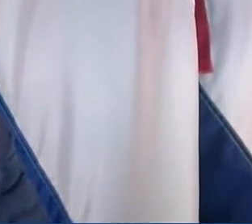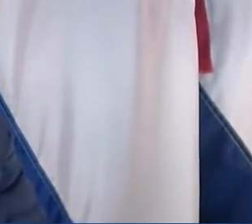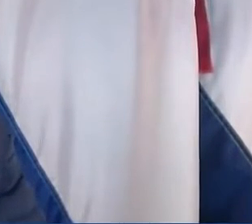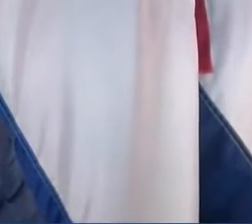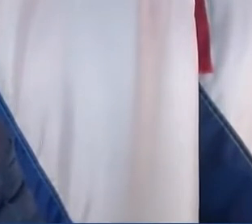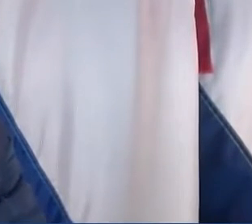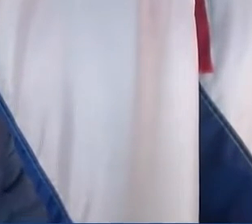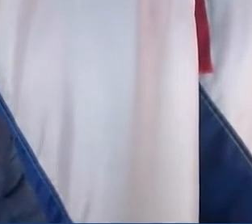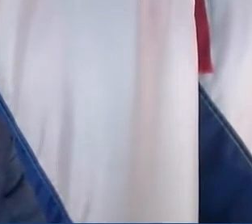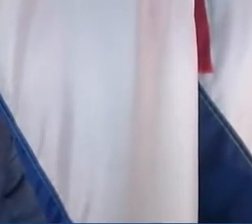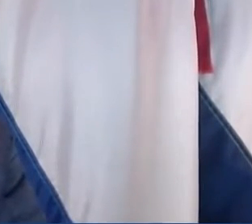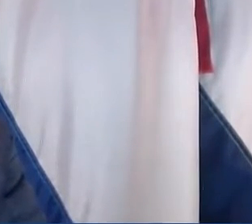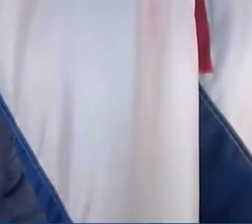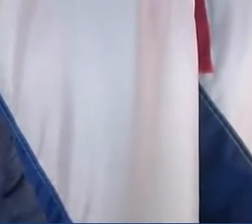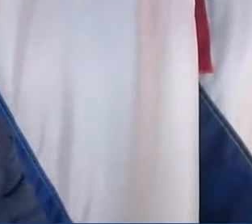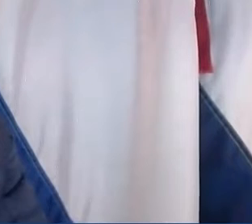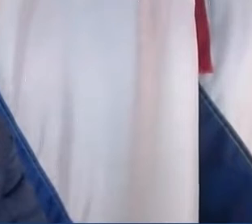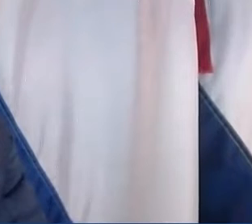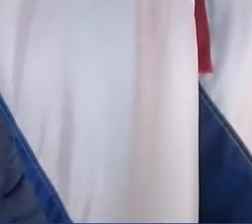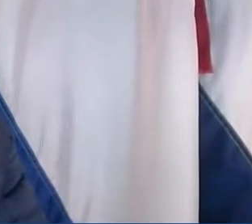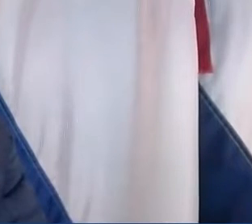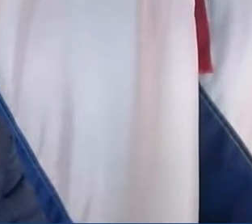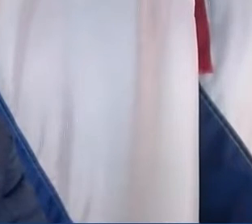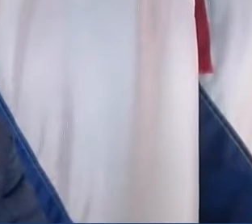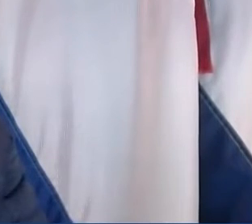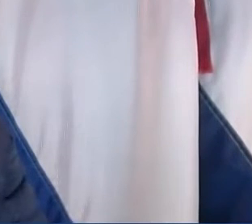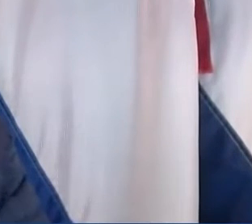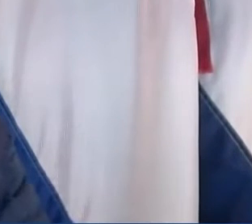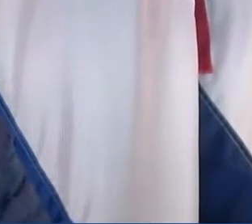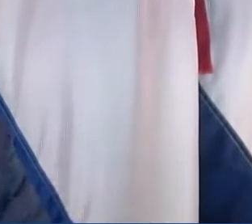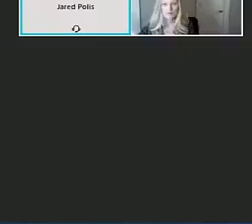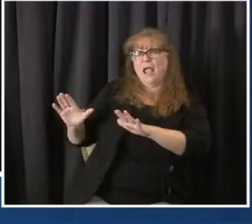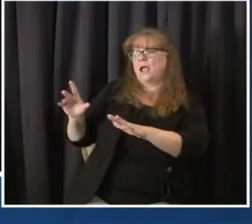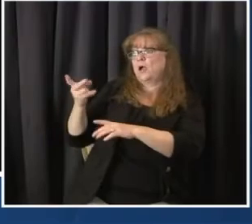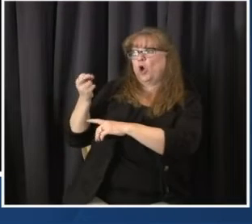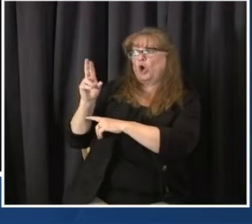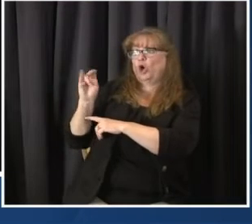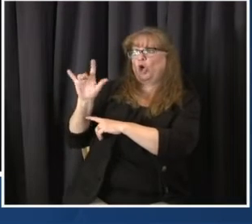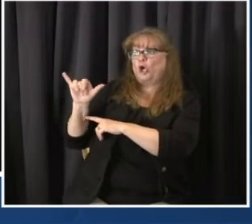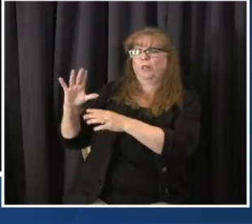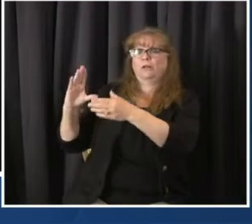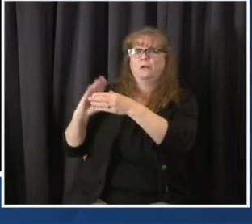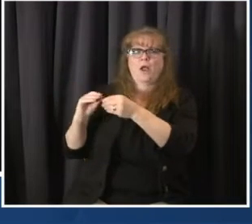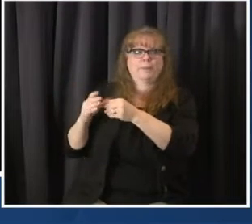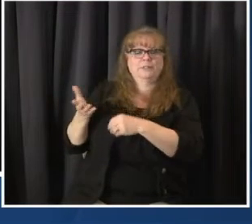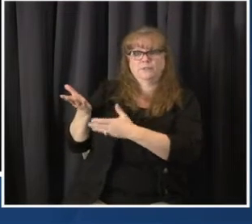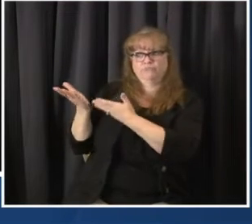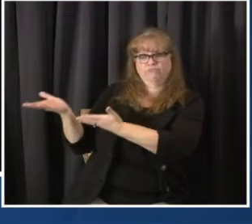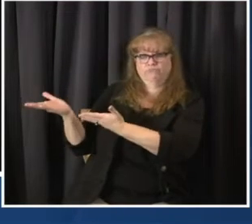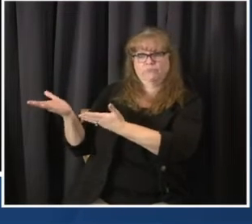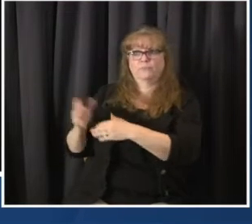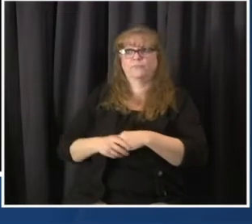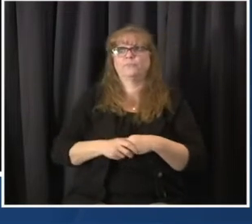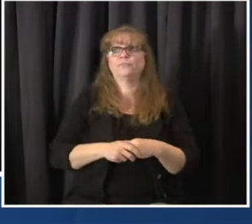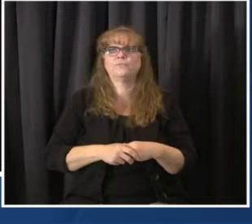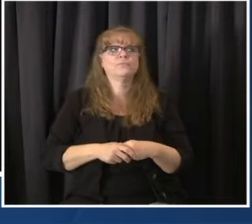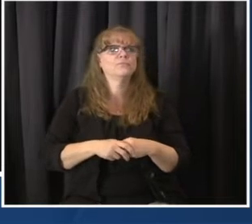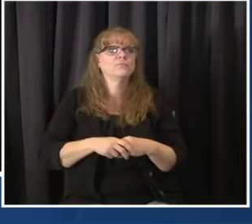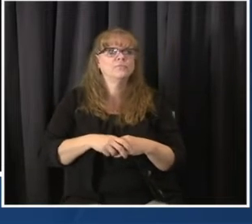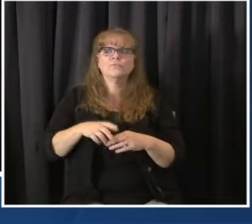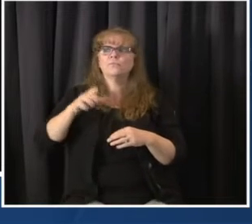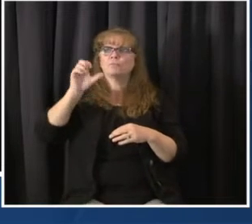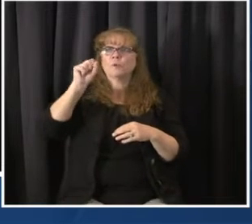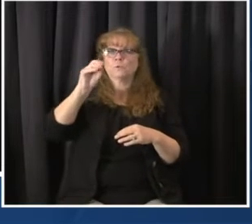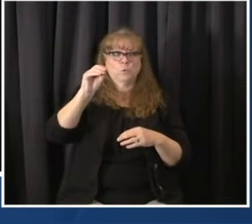Herlihy, so you have the very latest and up-to-date information about where we're at. And then later on, I want to get into how people age 70 and up can very